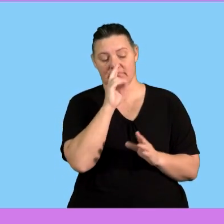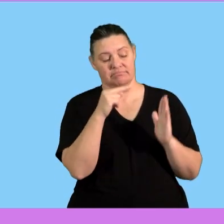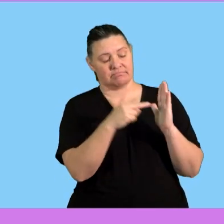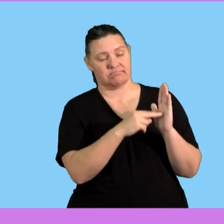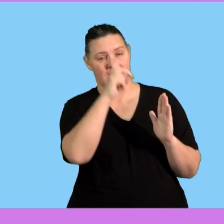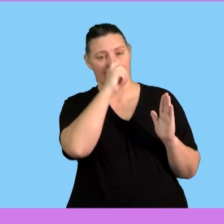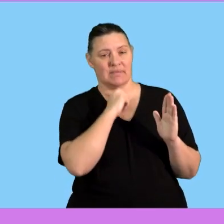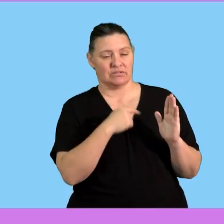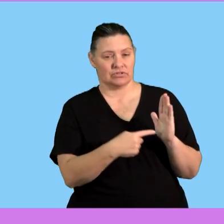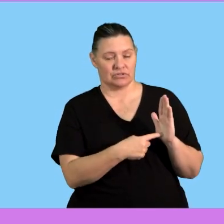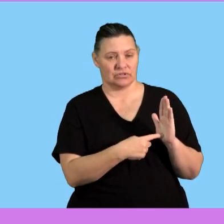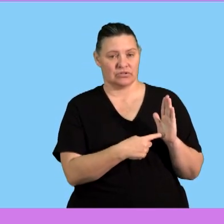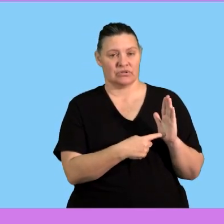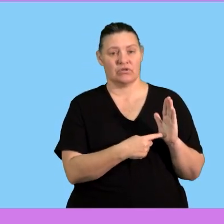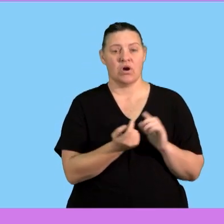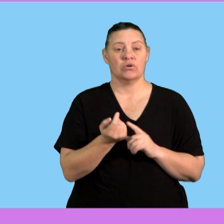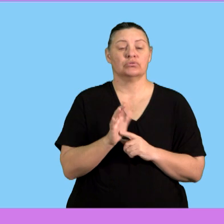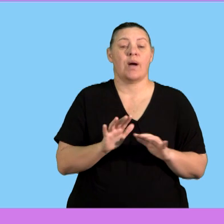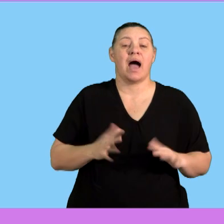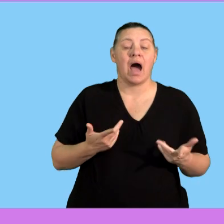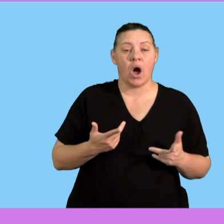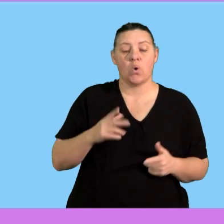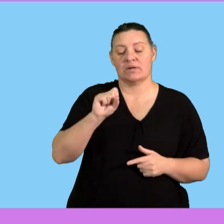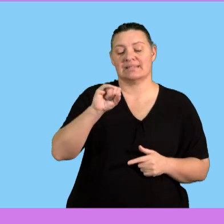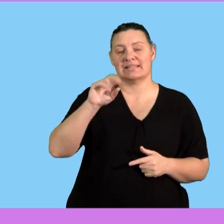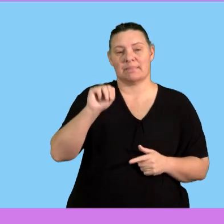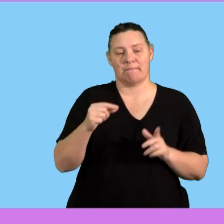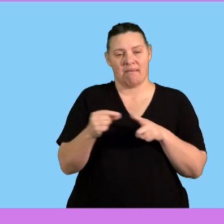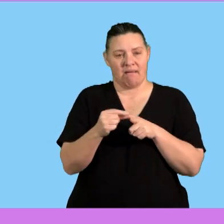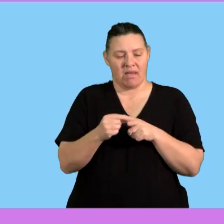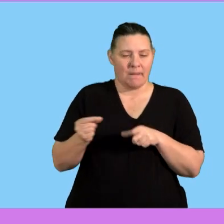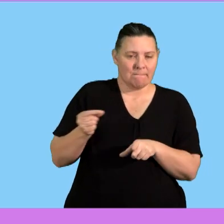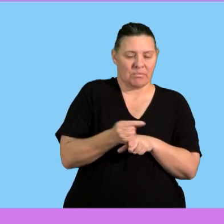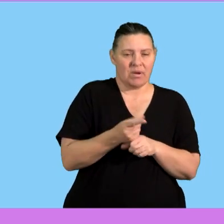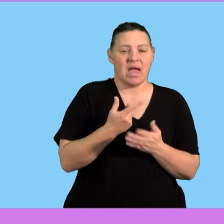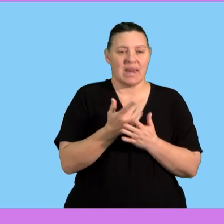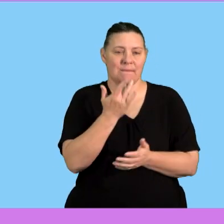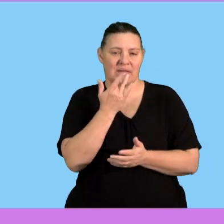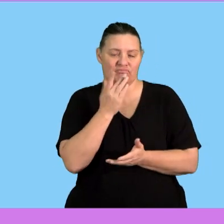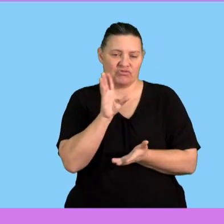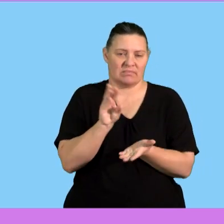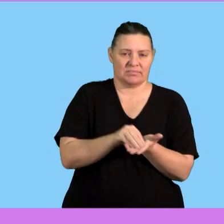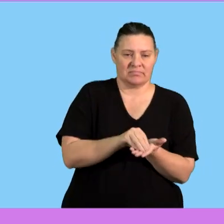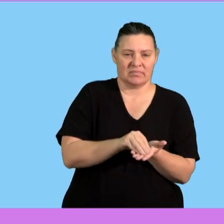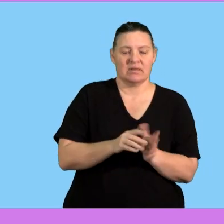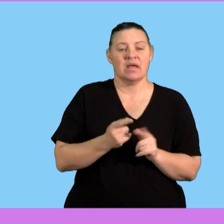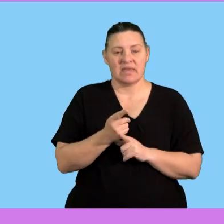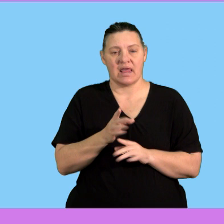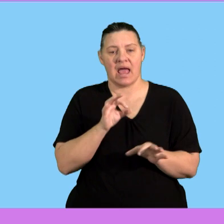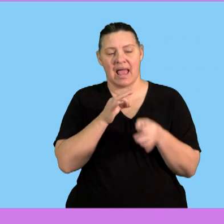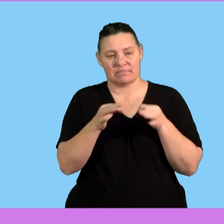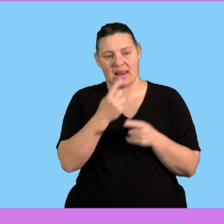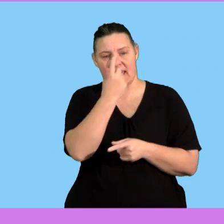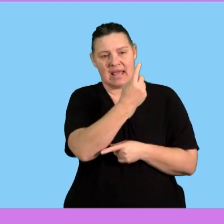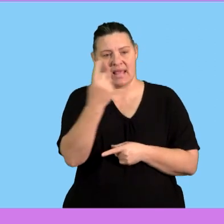says study the images right showing how to insert a cell phone sim card and battery and write a